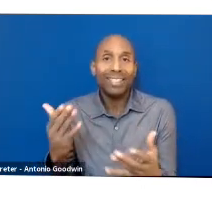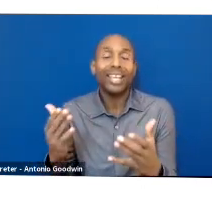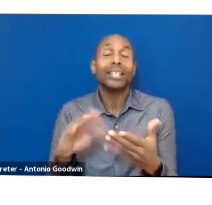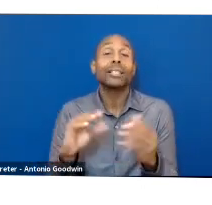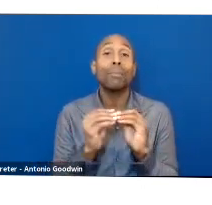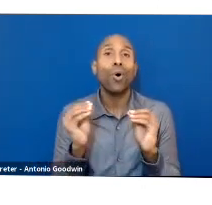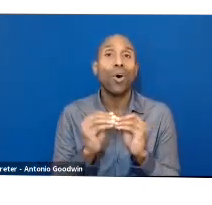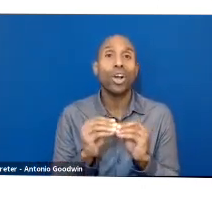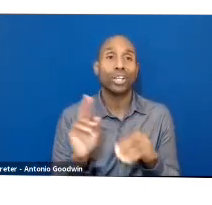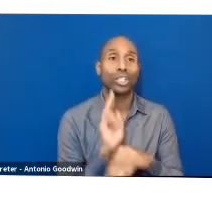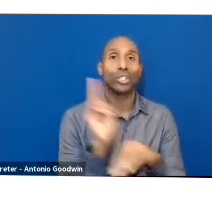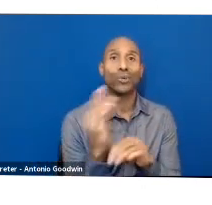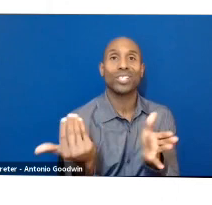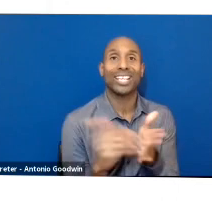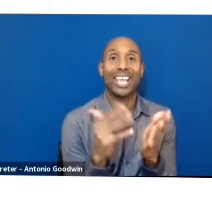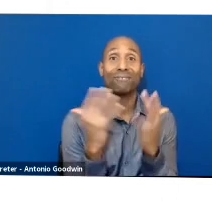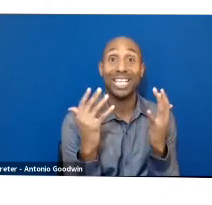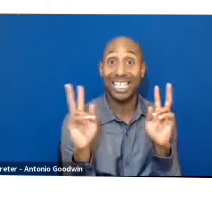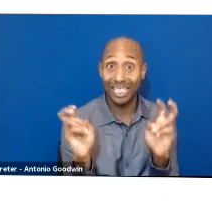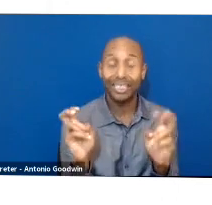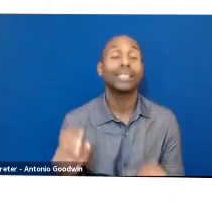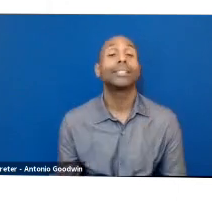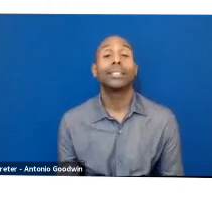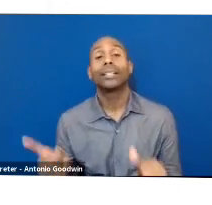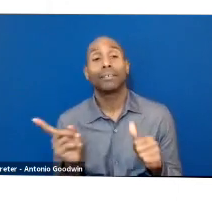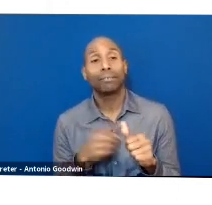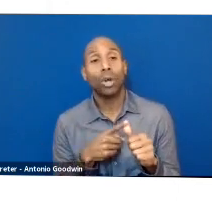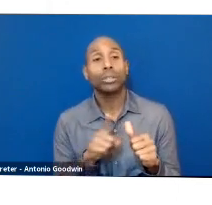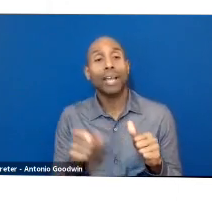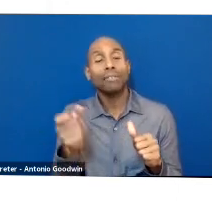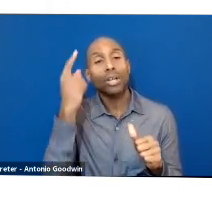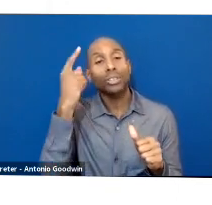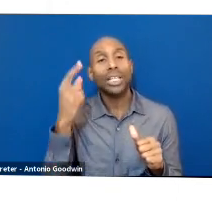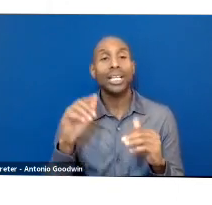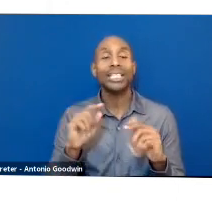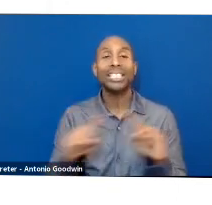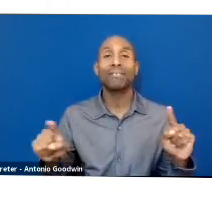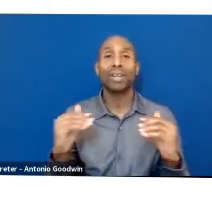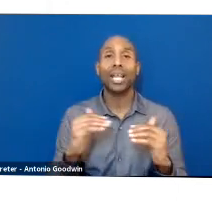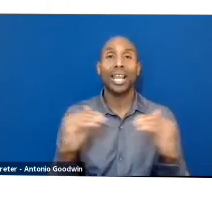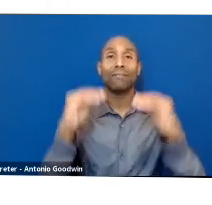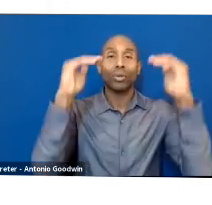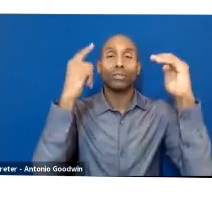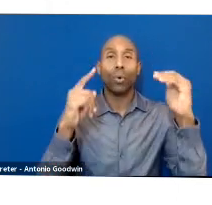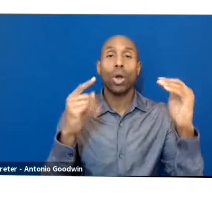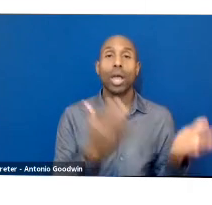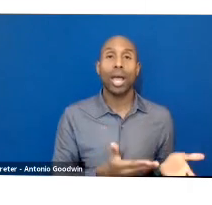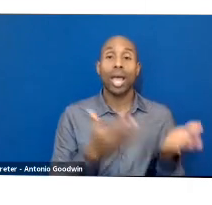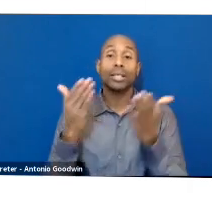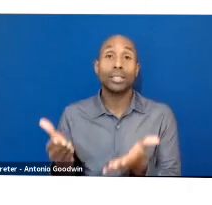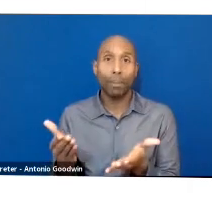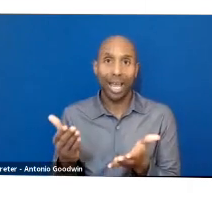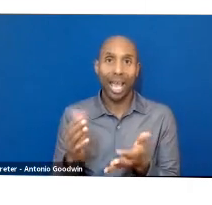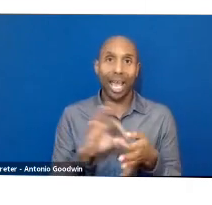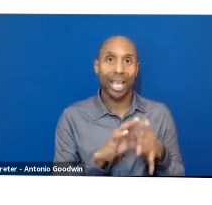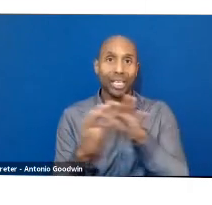the first and very important thing is really understanding the different levels of your supply chain. A lot of times we don't